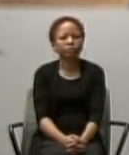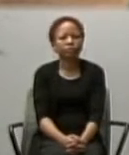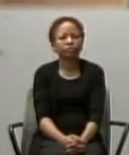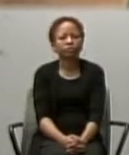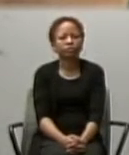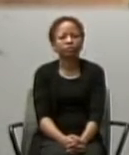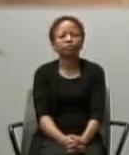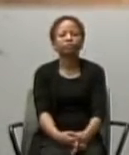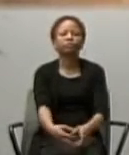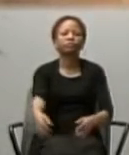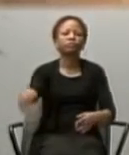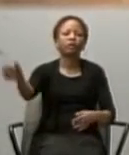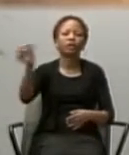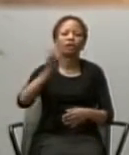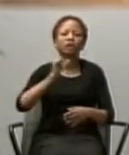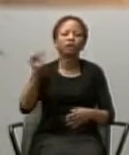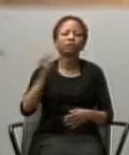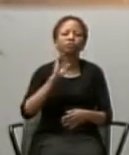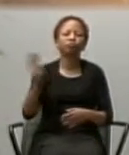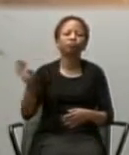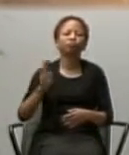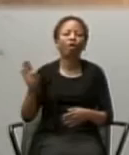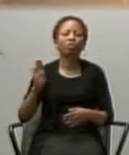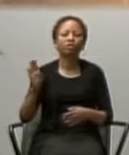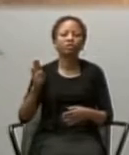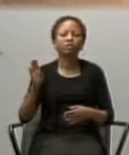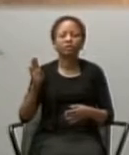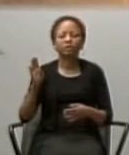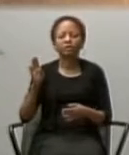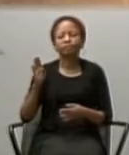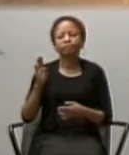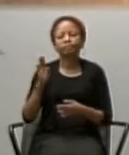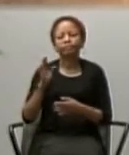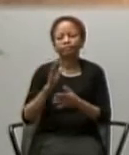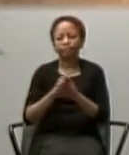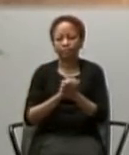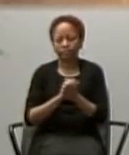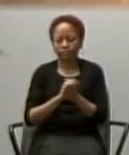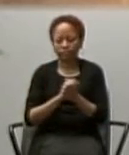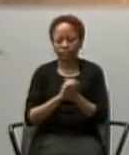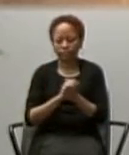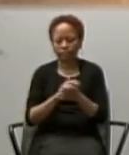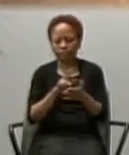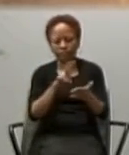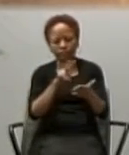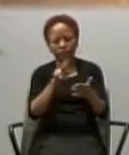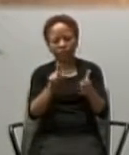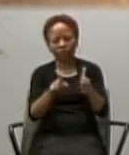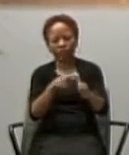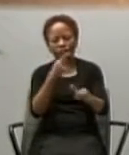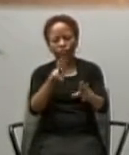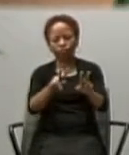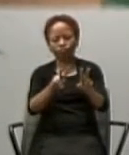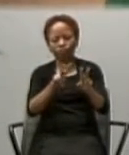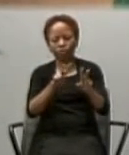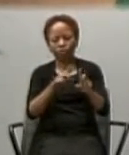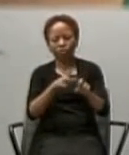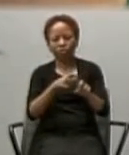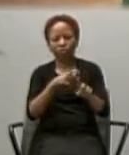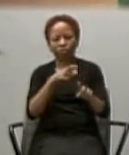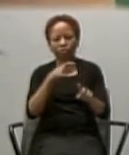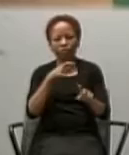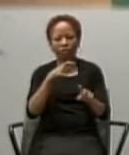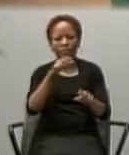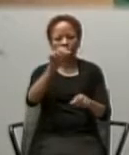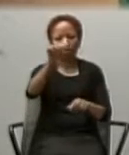Sisters and brothers, the reading today, first reading, from the book of